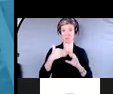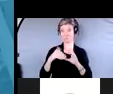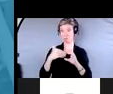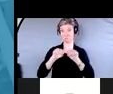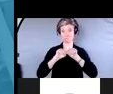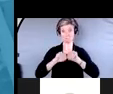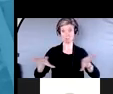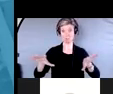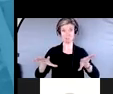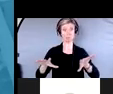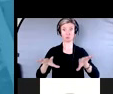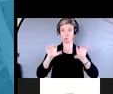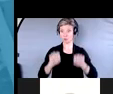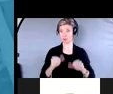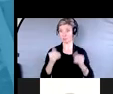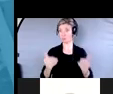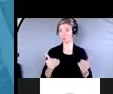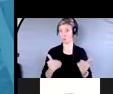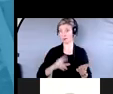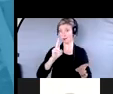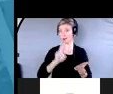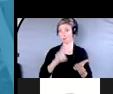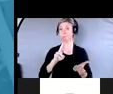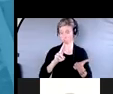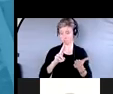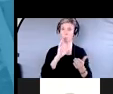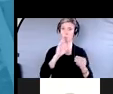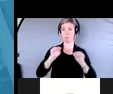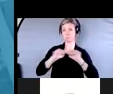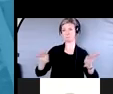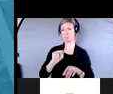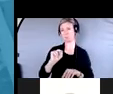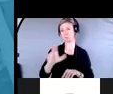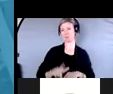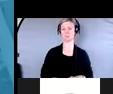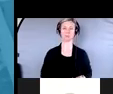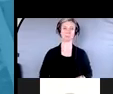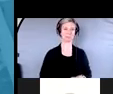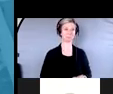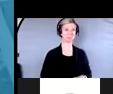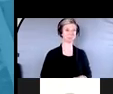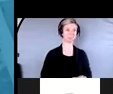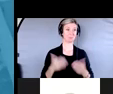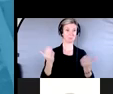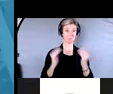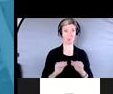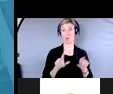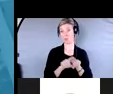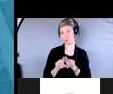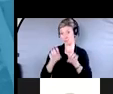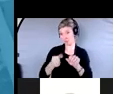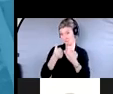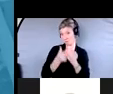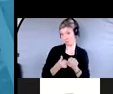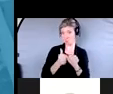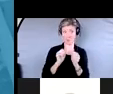website, getswateraboutmoney.ca, and you can subscribe to the e-newsletter. We also have a Twitter channel, we have a